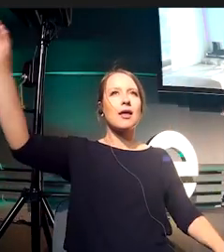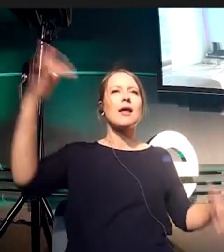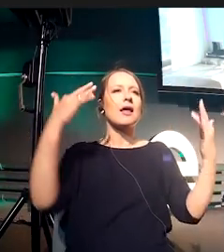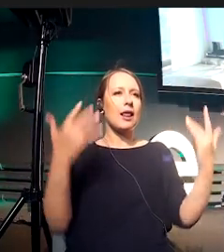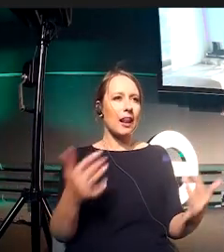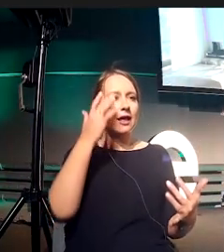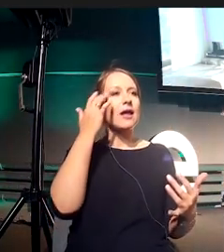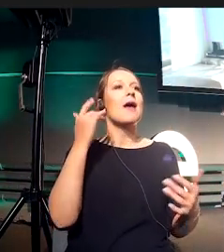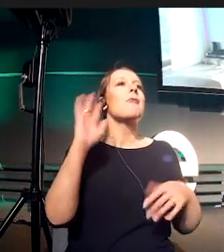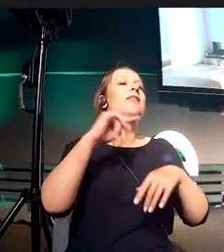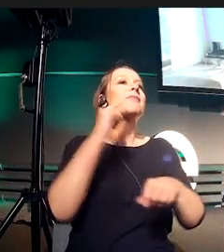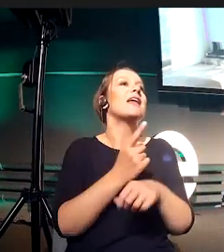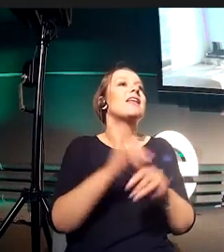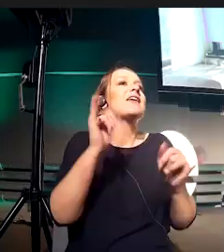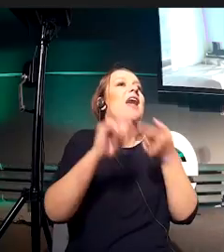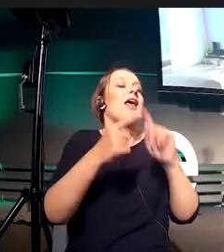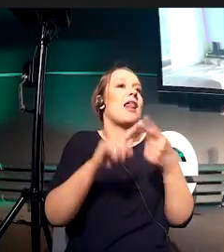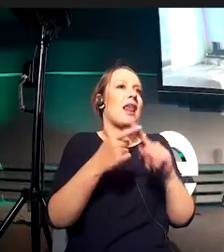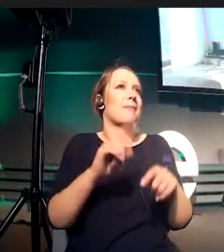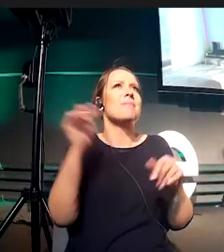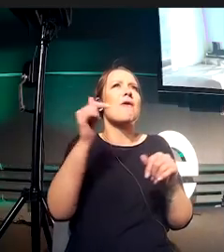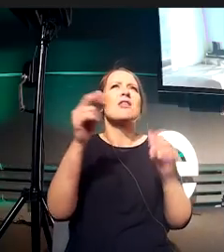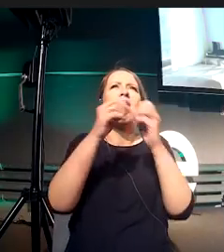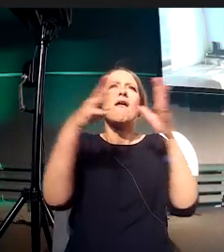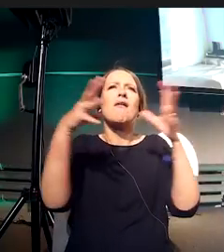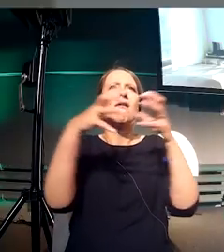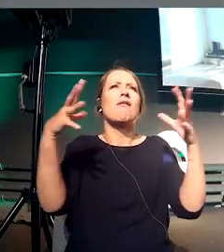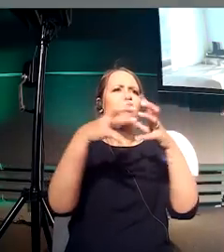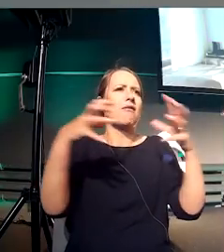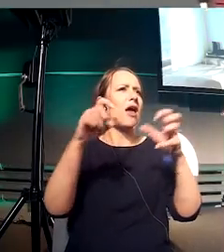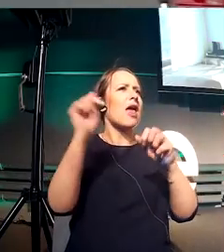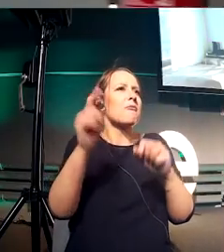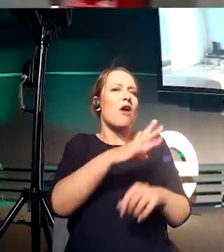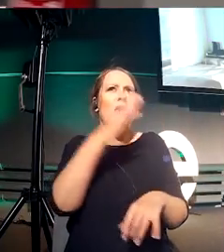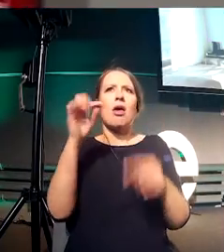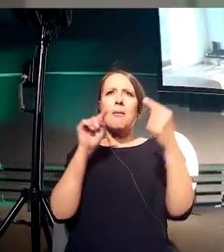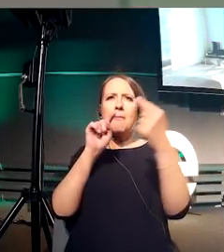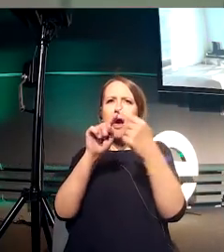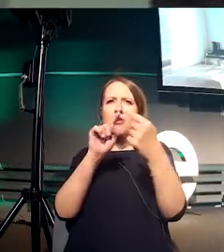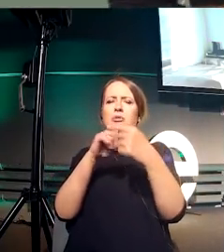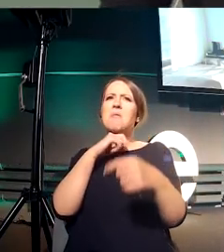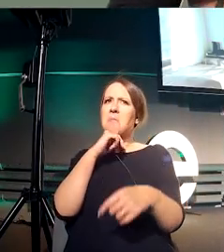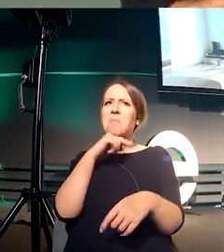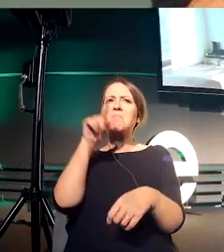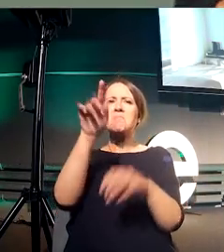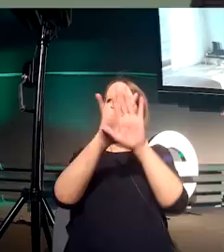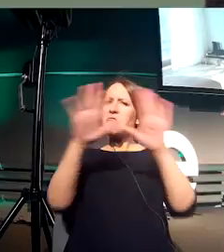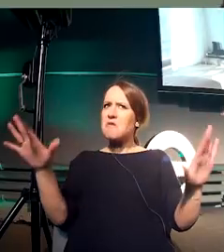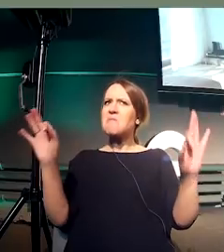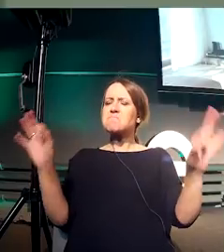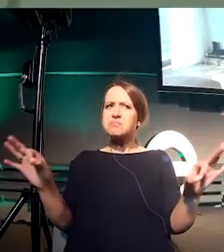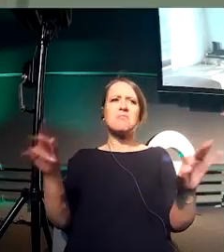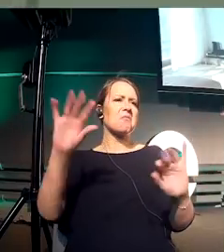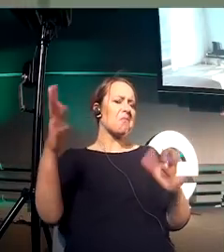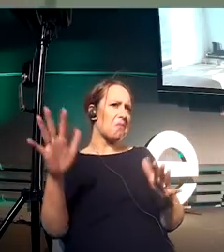to be in here that will fit in the best possible scenario. And that's how we decide what is the size